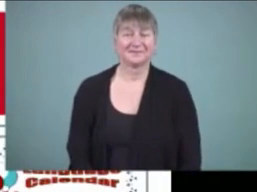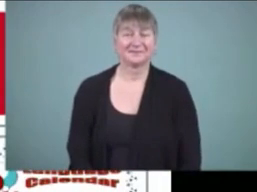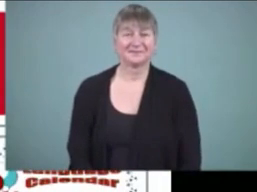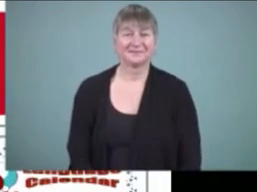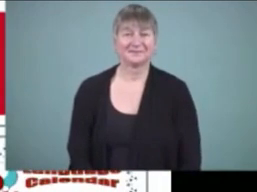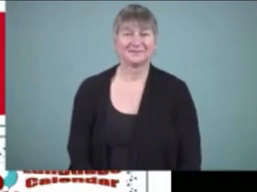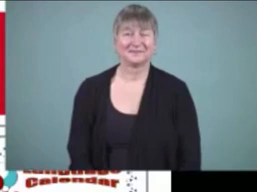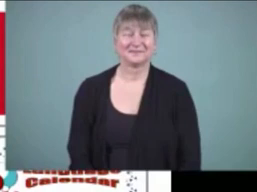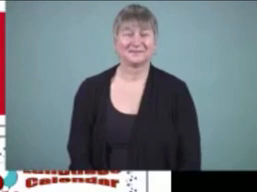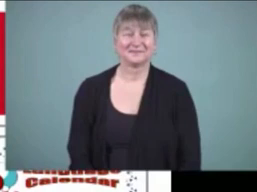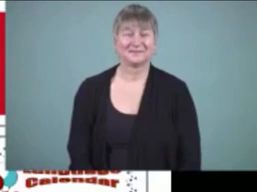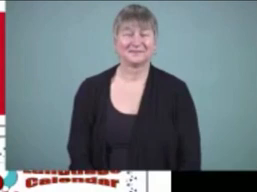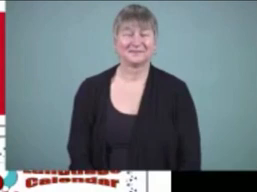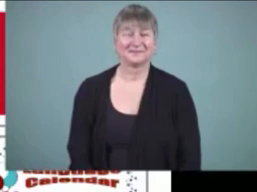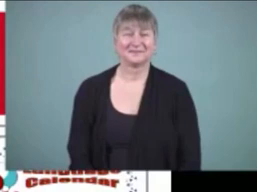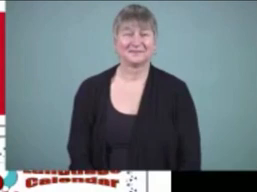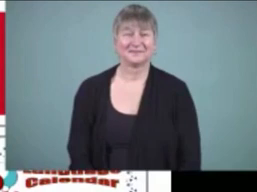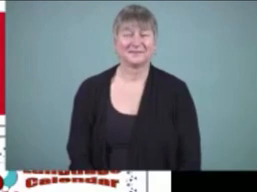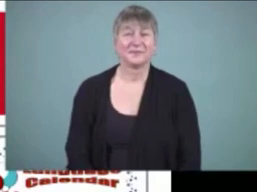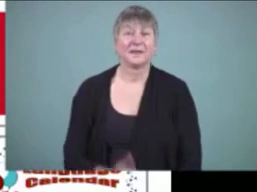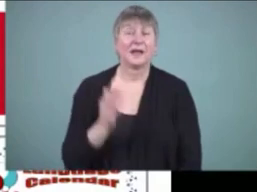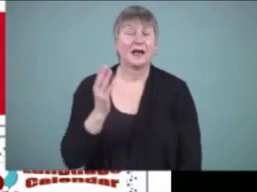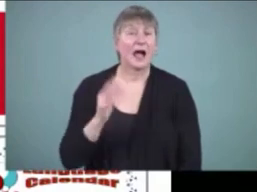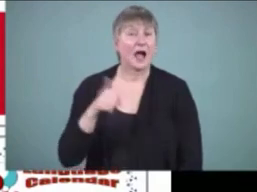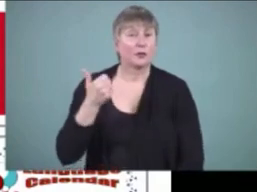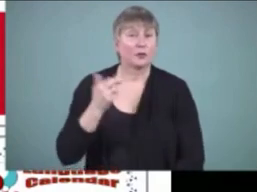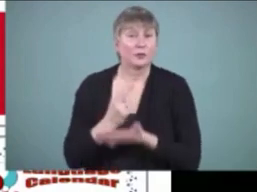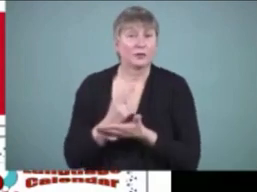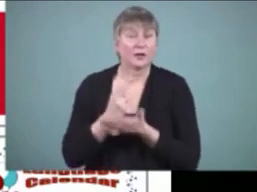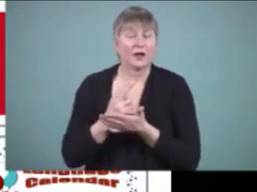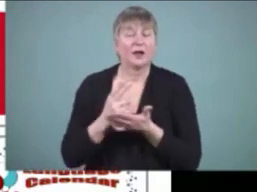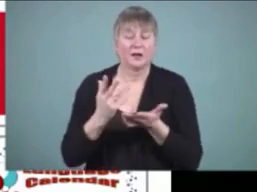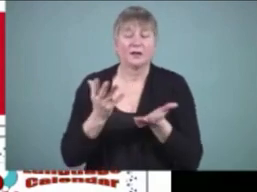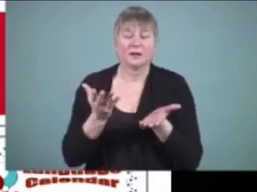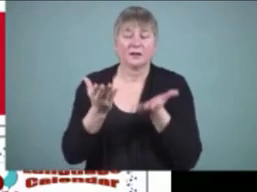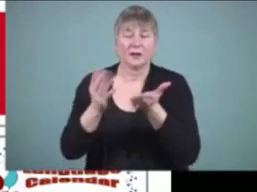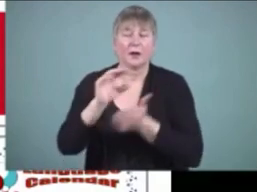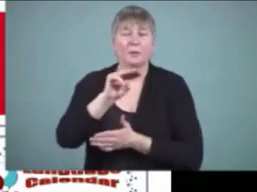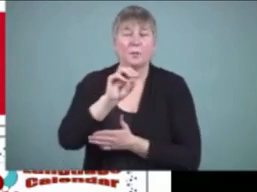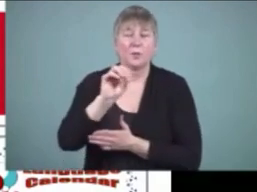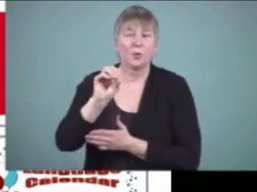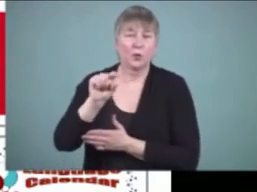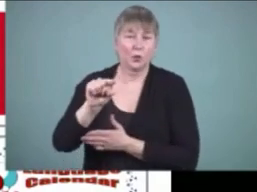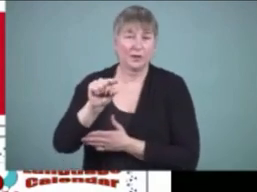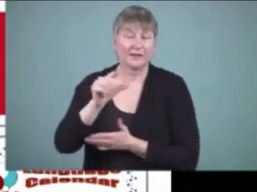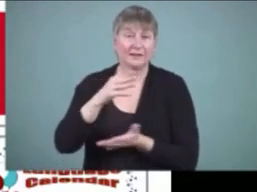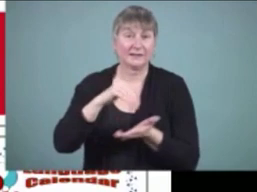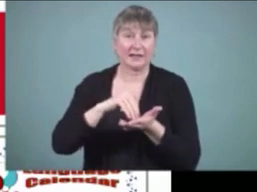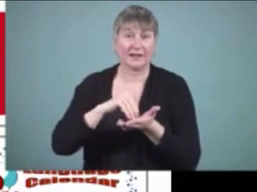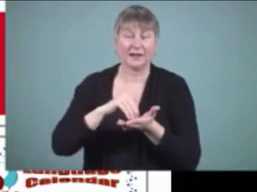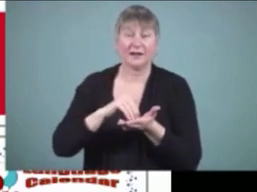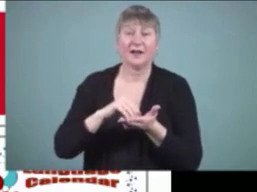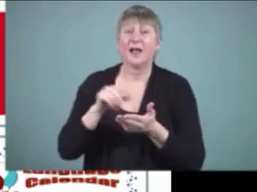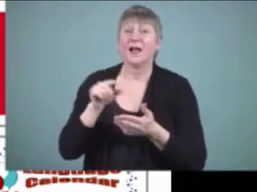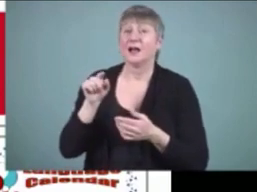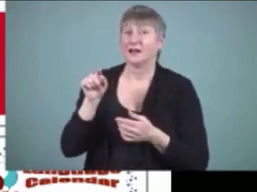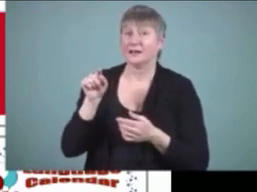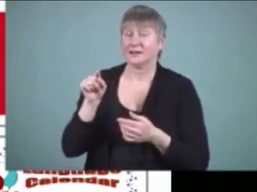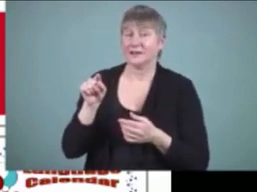Next place for resources here would be to go to the Moog Centre. Now in the Moog Centre, they make a daily